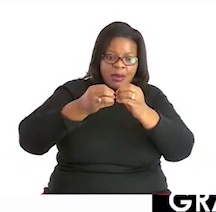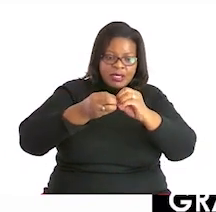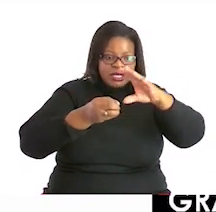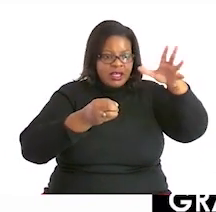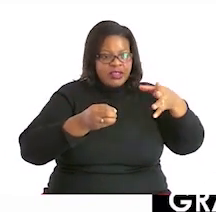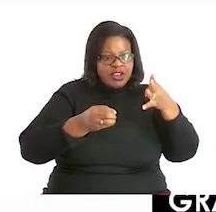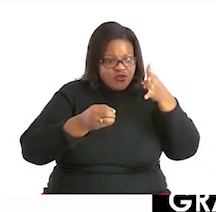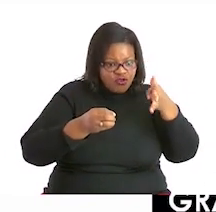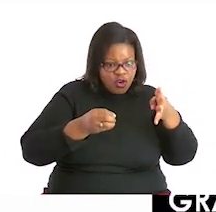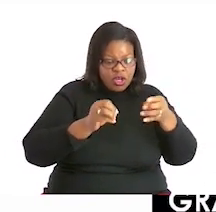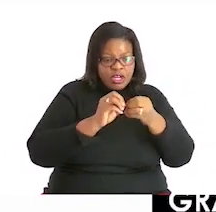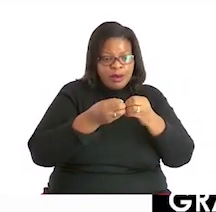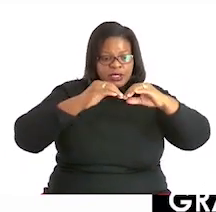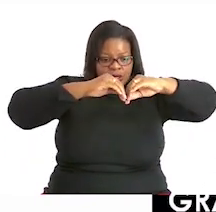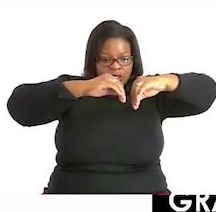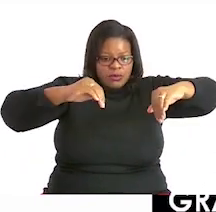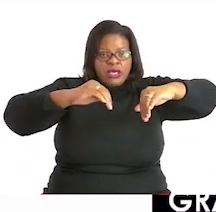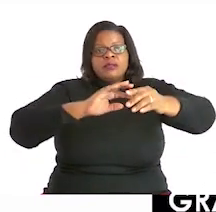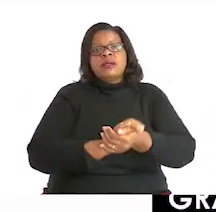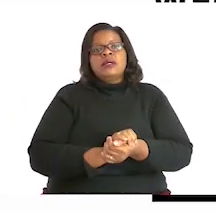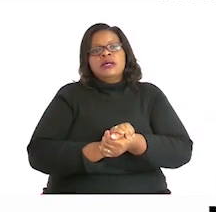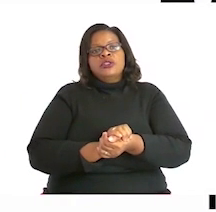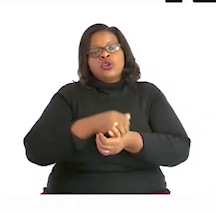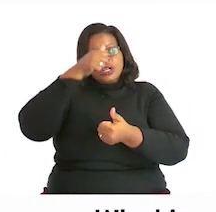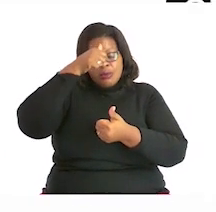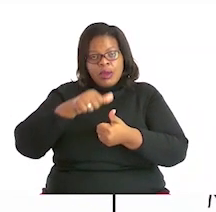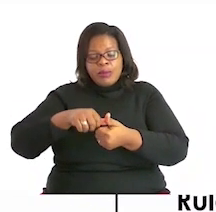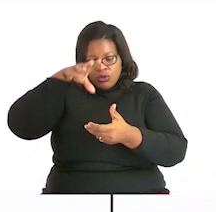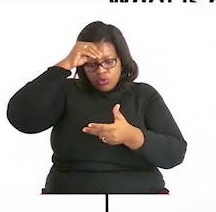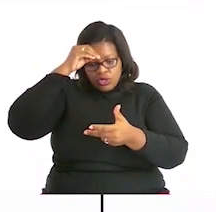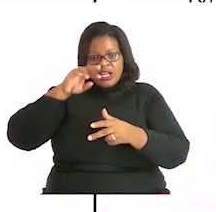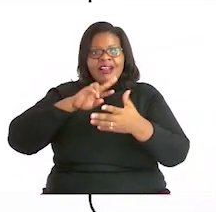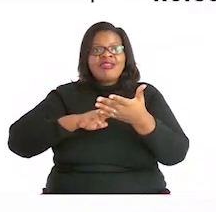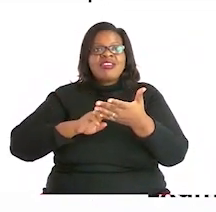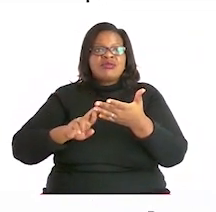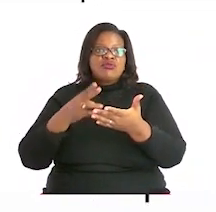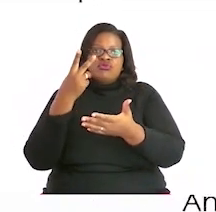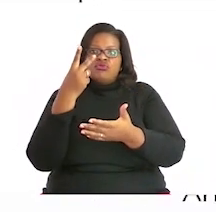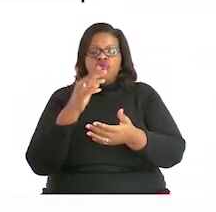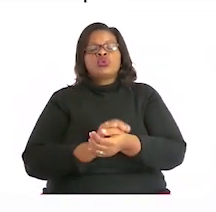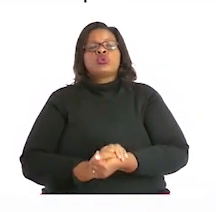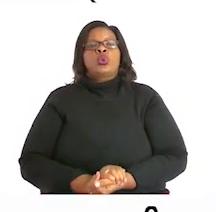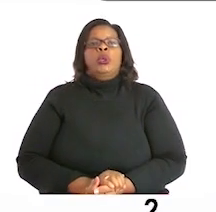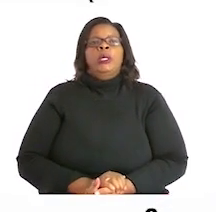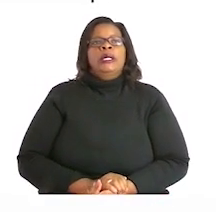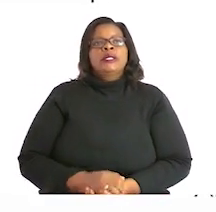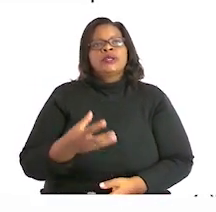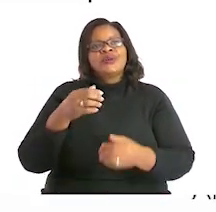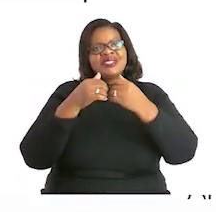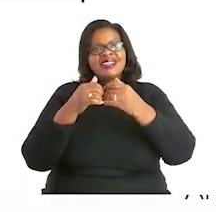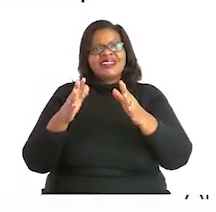guys, that we learn these two rules. Now, we continue with a few examples.